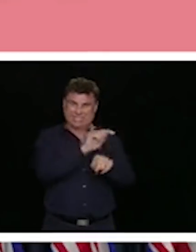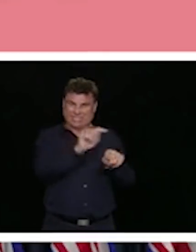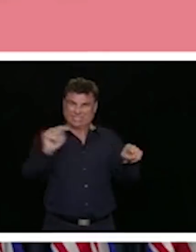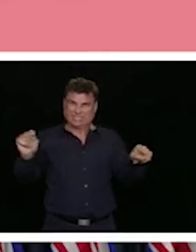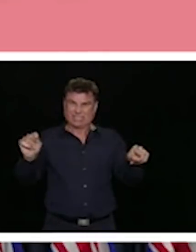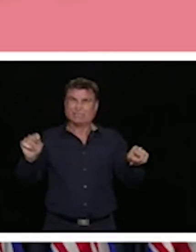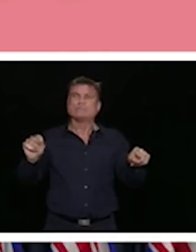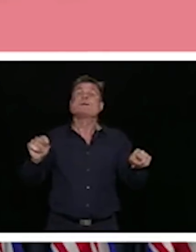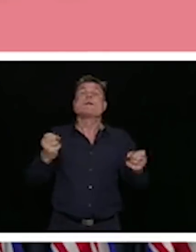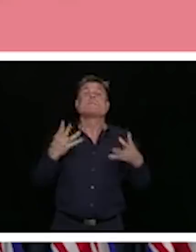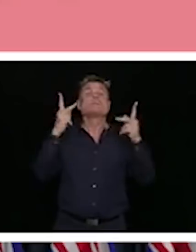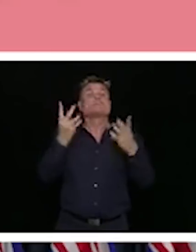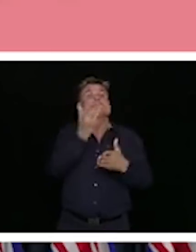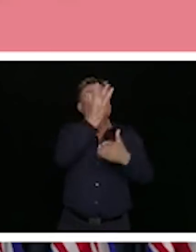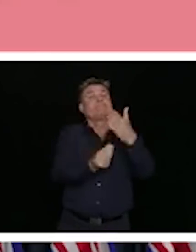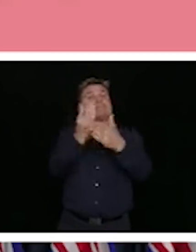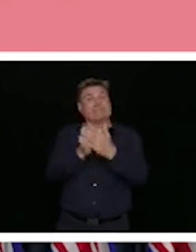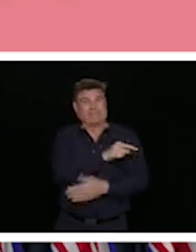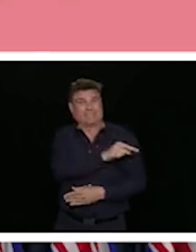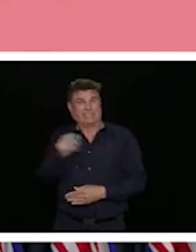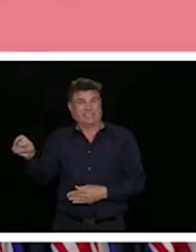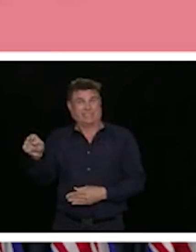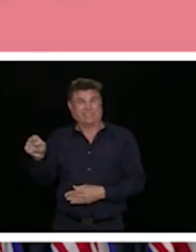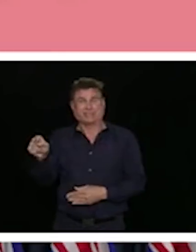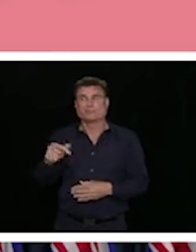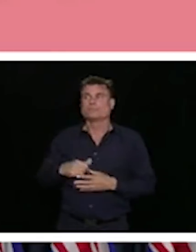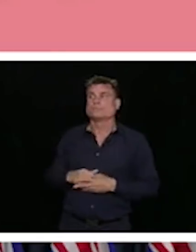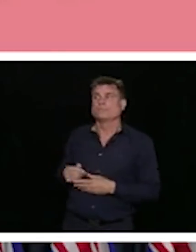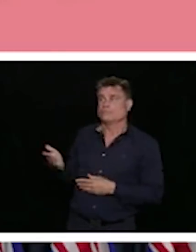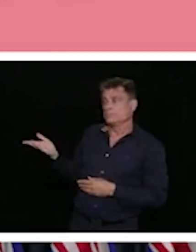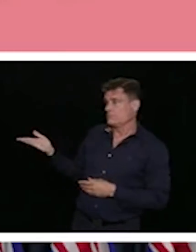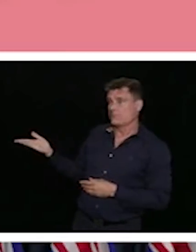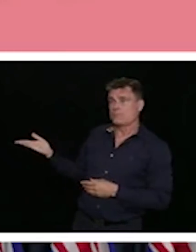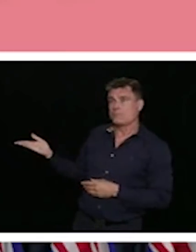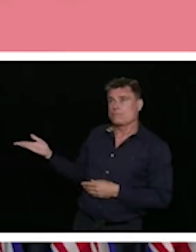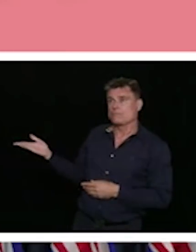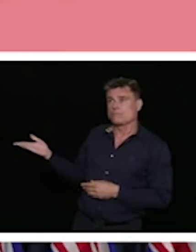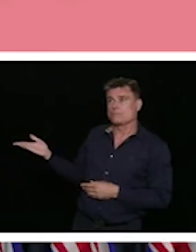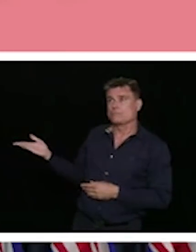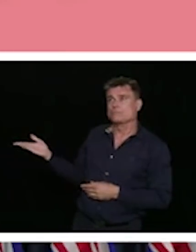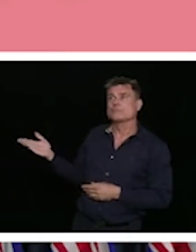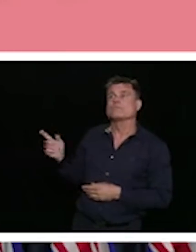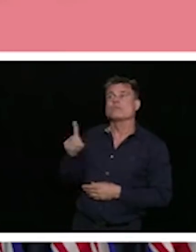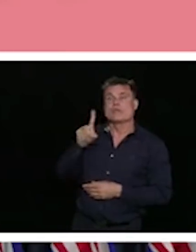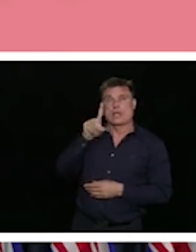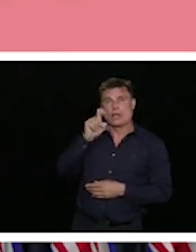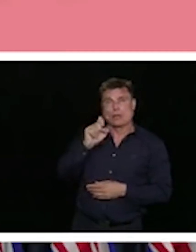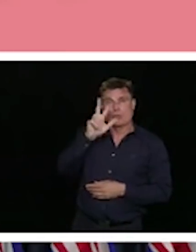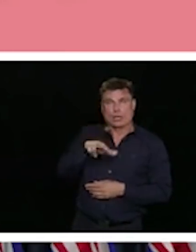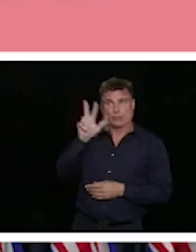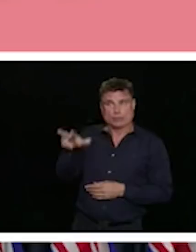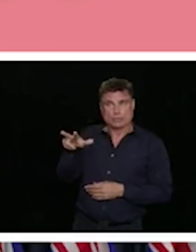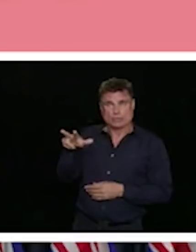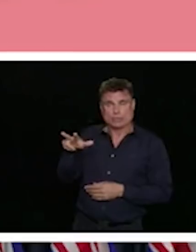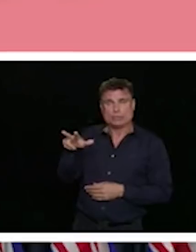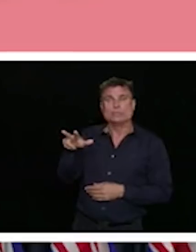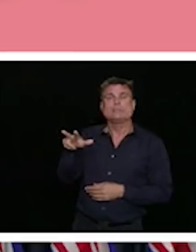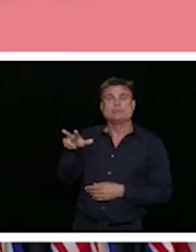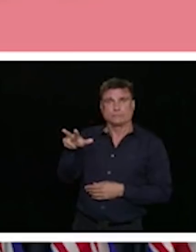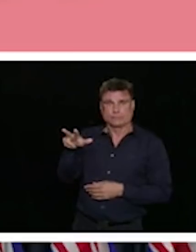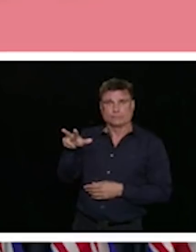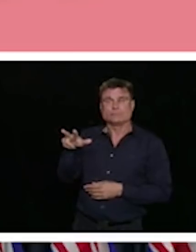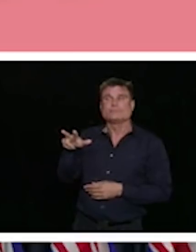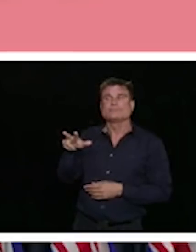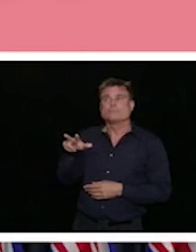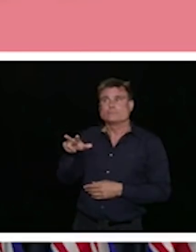our case fatality rate in long-term care assisted living is very high. So we know that about one in